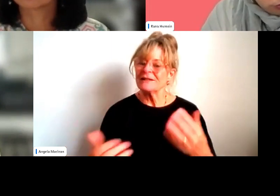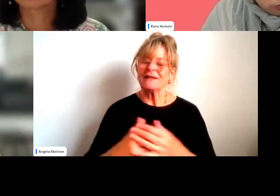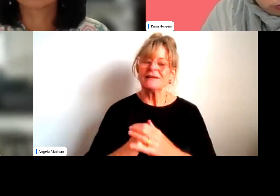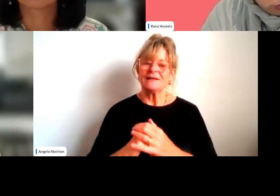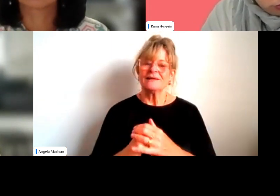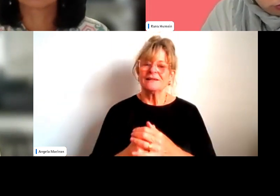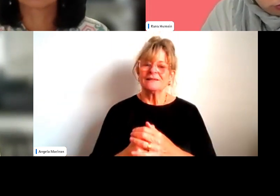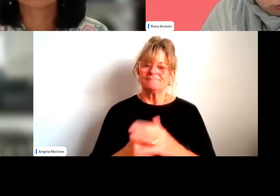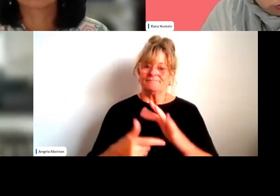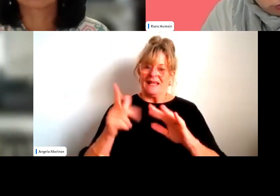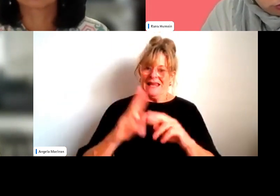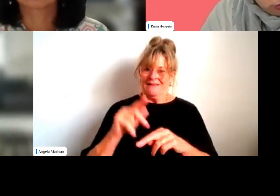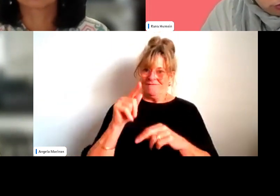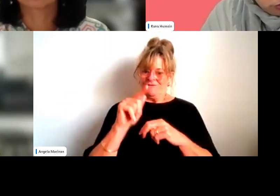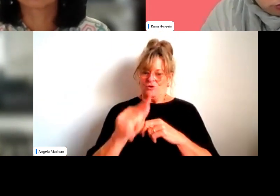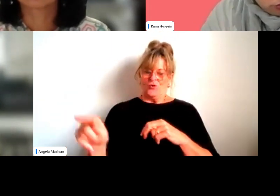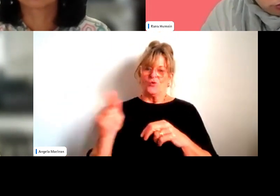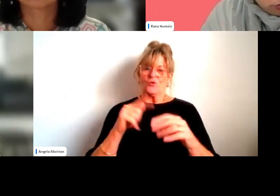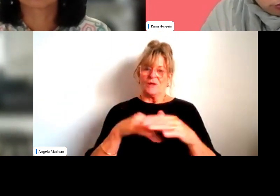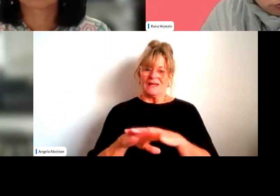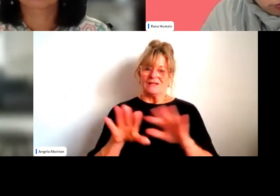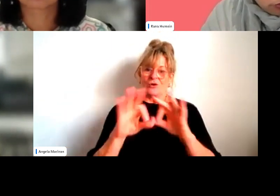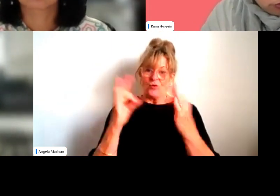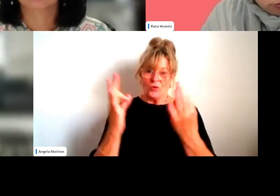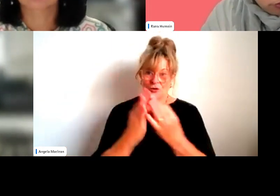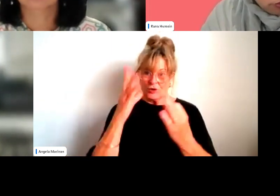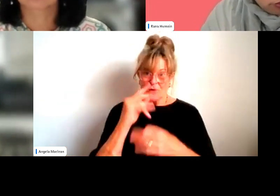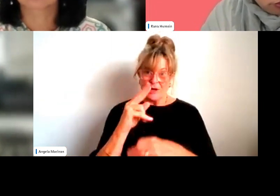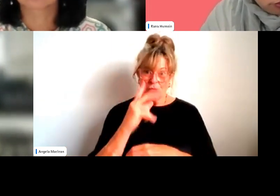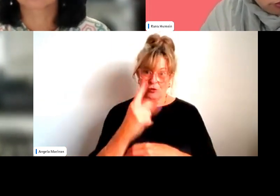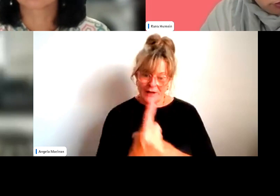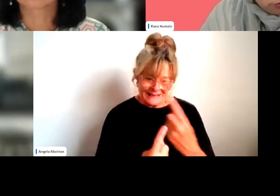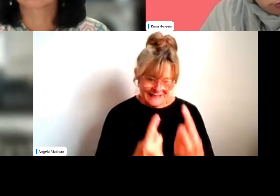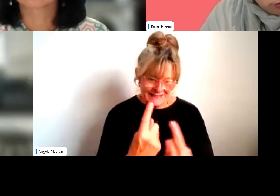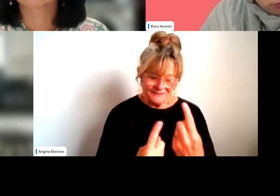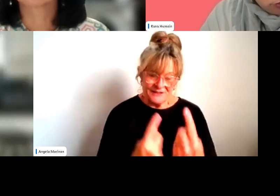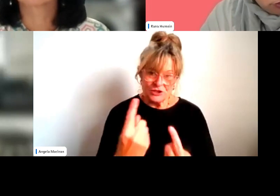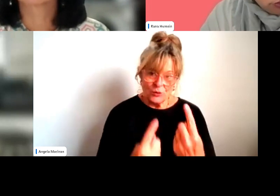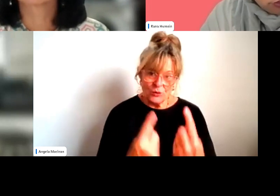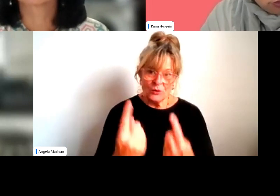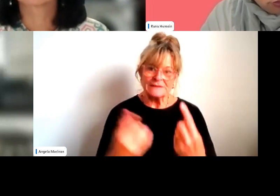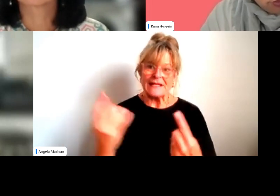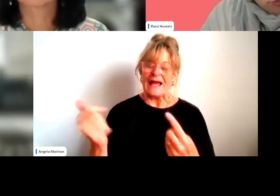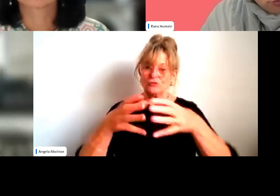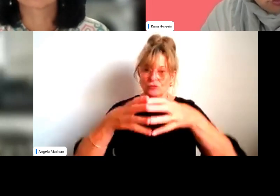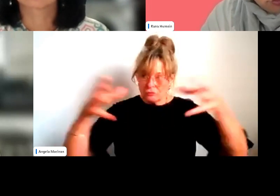can look at things from, from the micro and from individual level to the larger ecosystem as well.